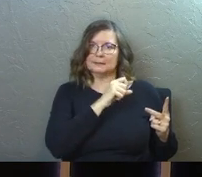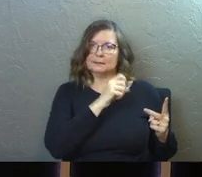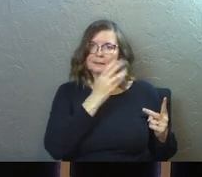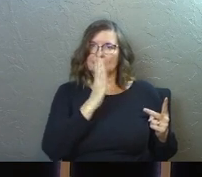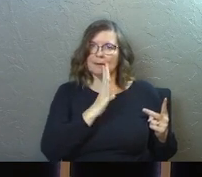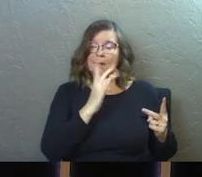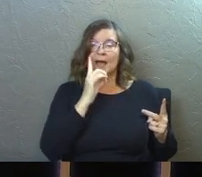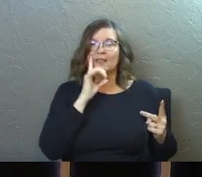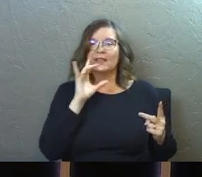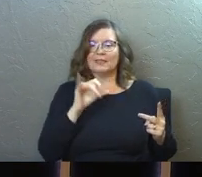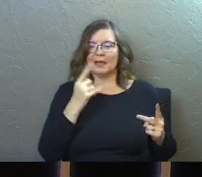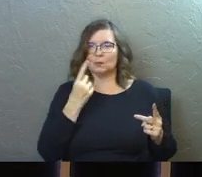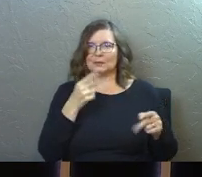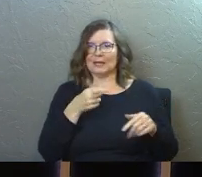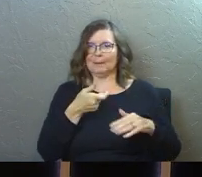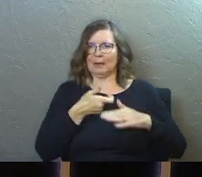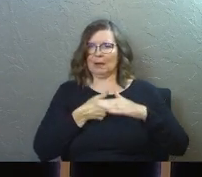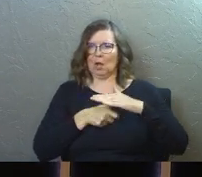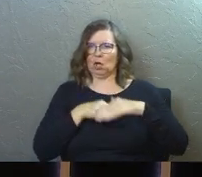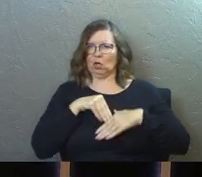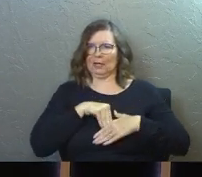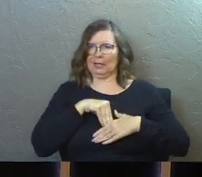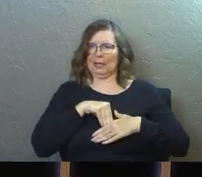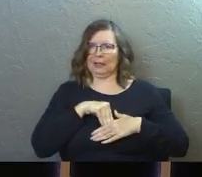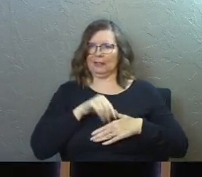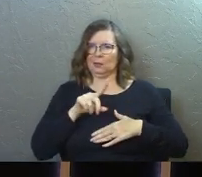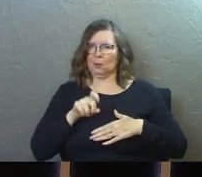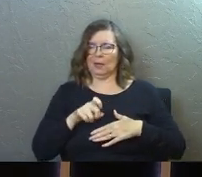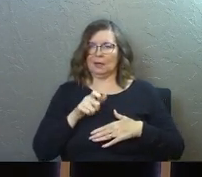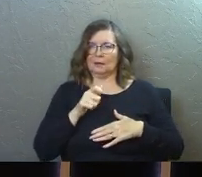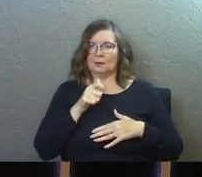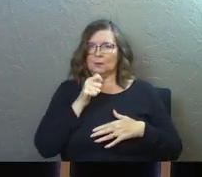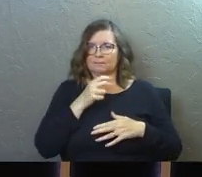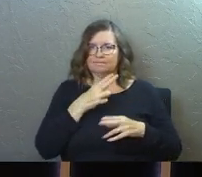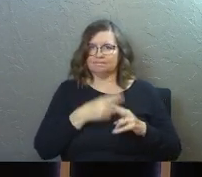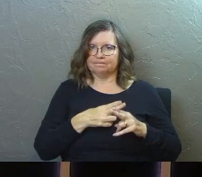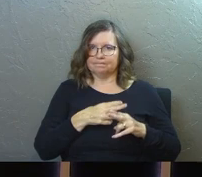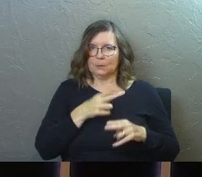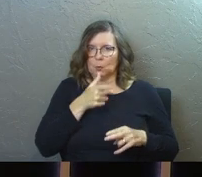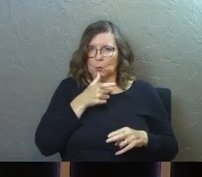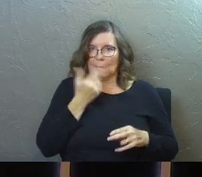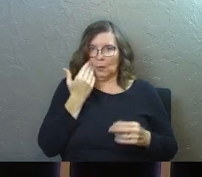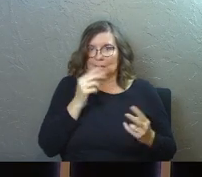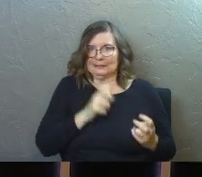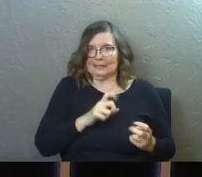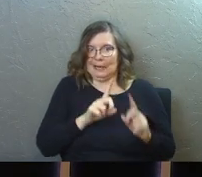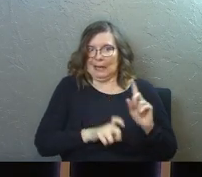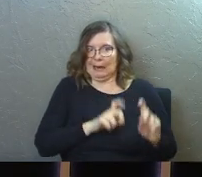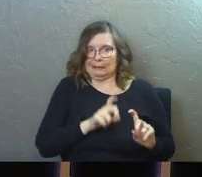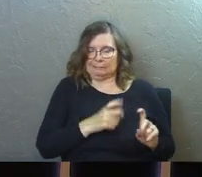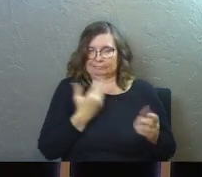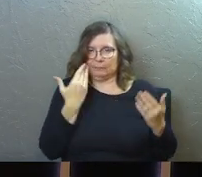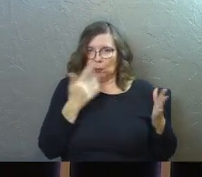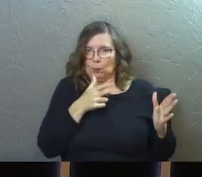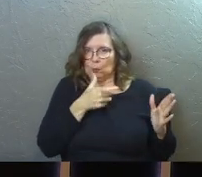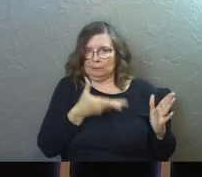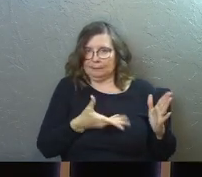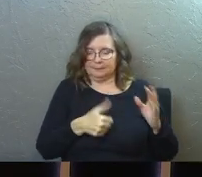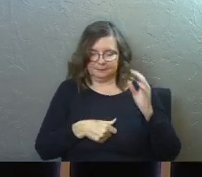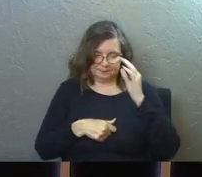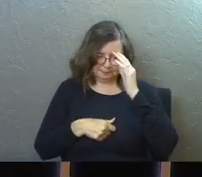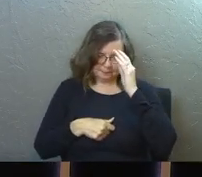Because I think that's what's going on underneath this question. We don't take names with these questions, so I couldn't sit down and just interview the person.